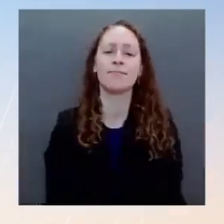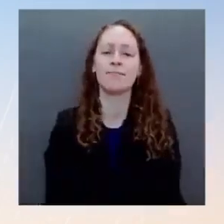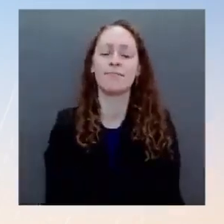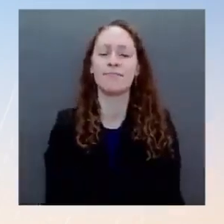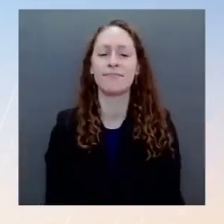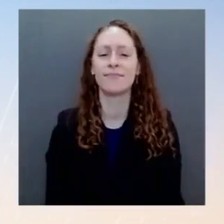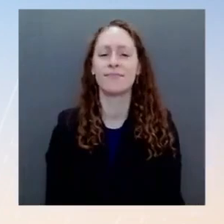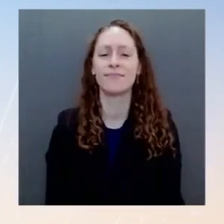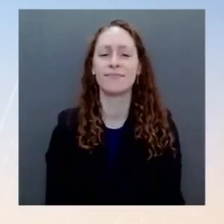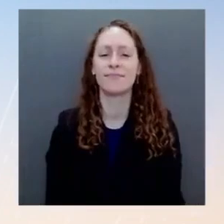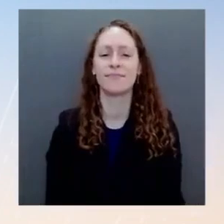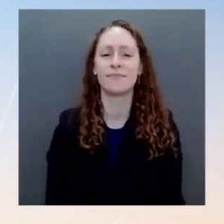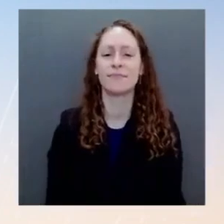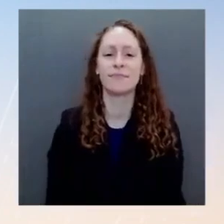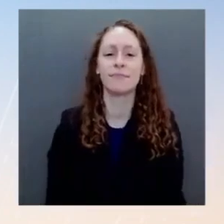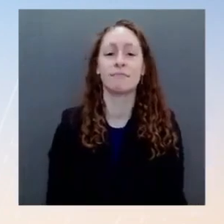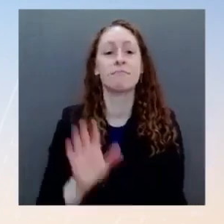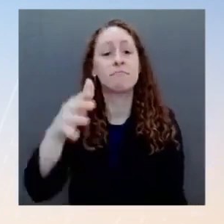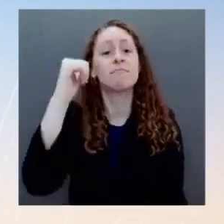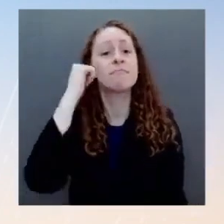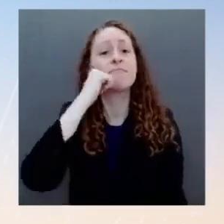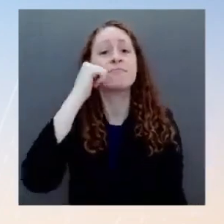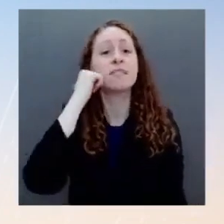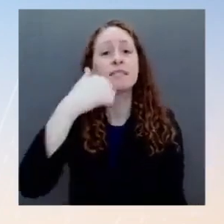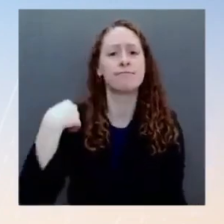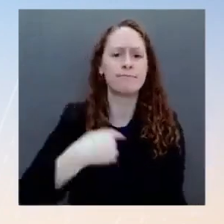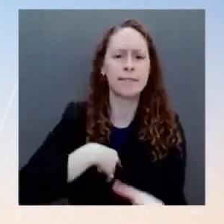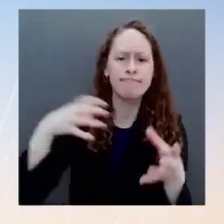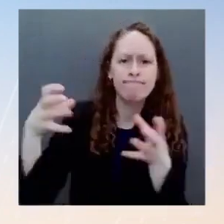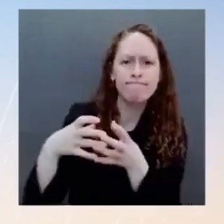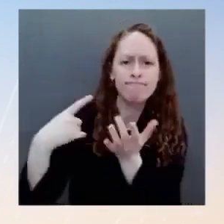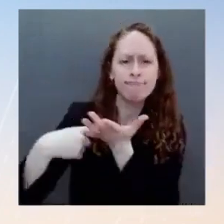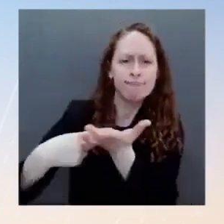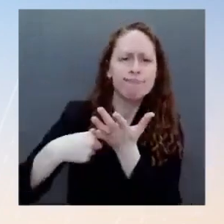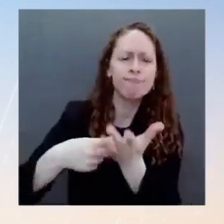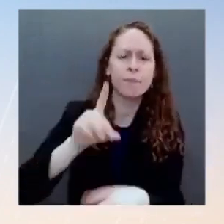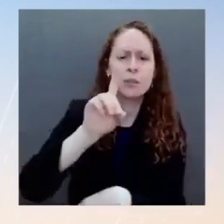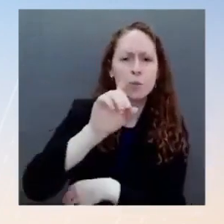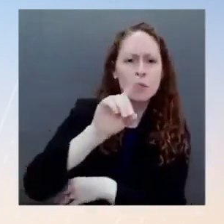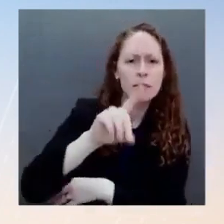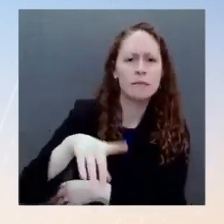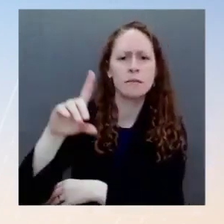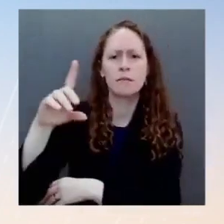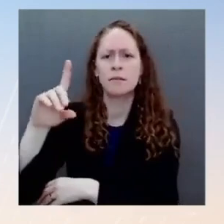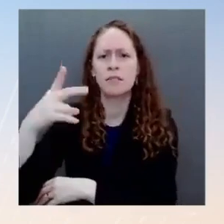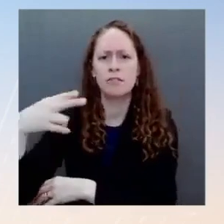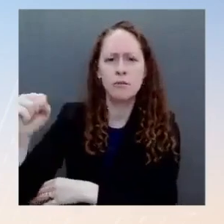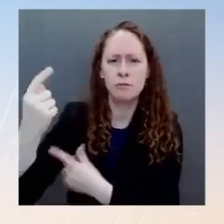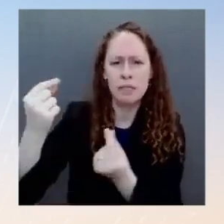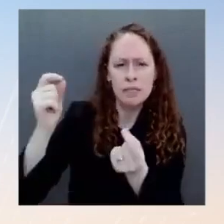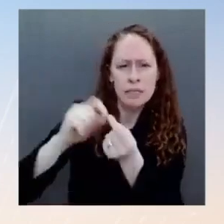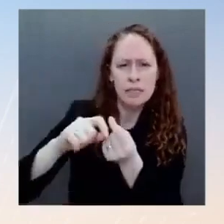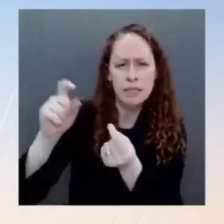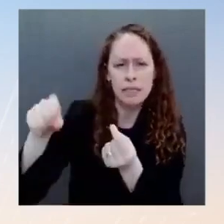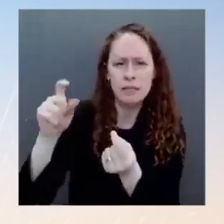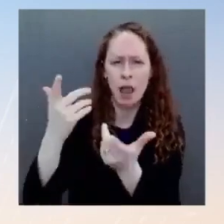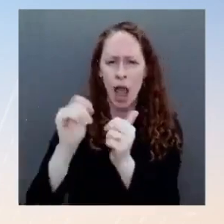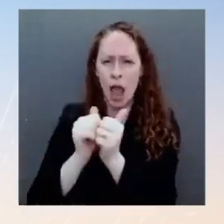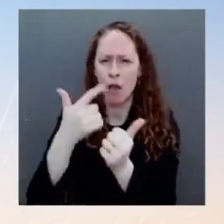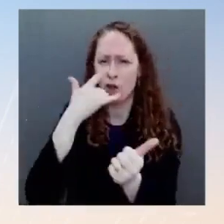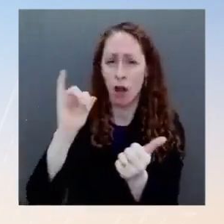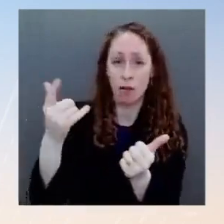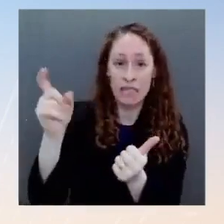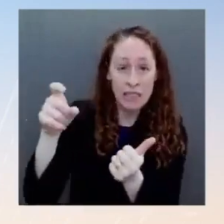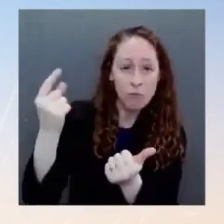fill those requests. FEMA has also been supporting communities across the country through nearly $100 billion in